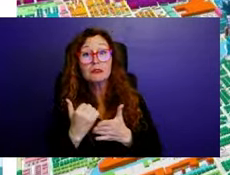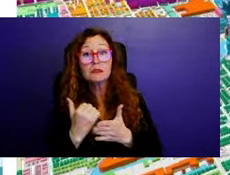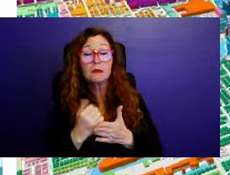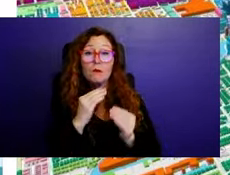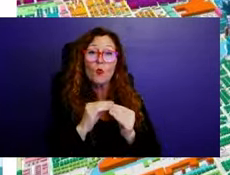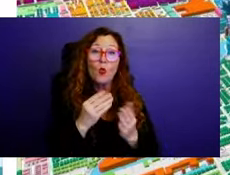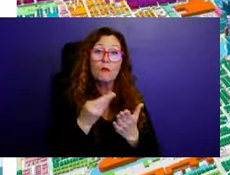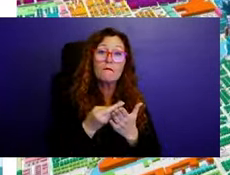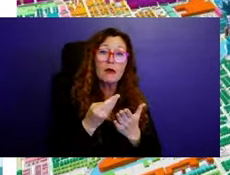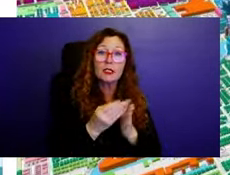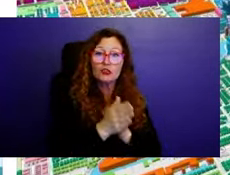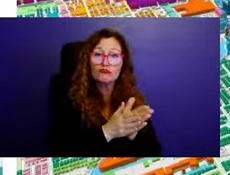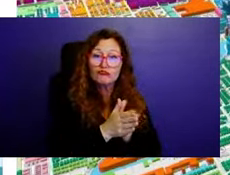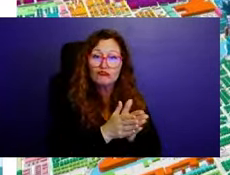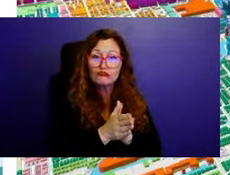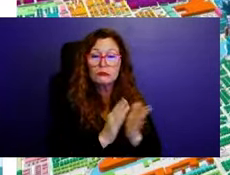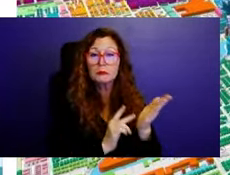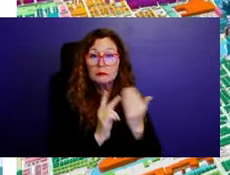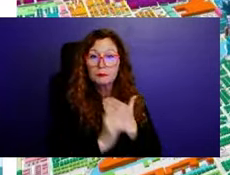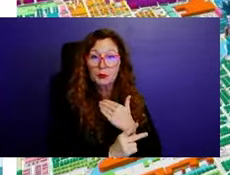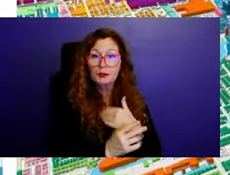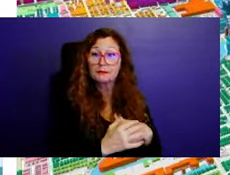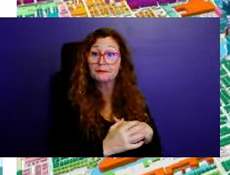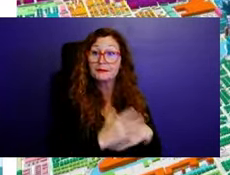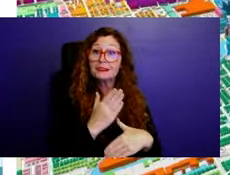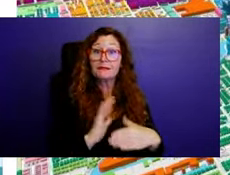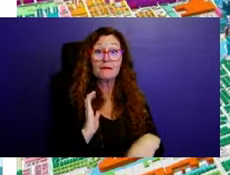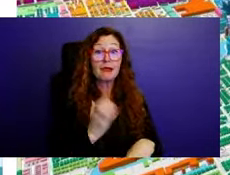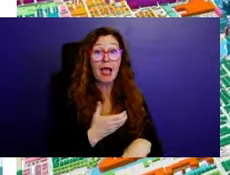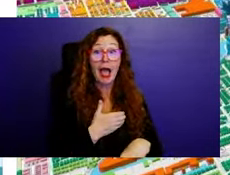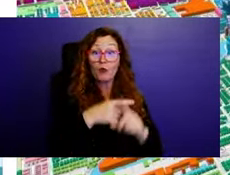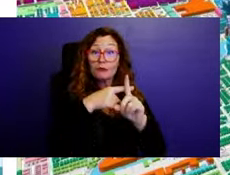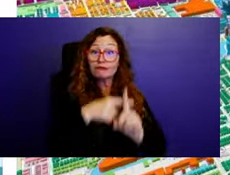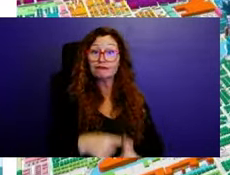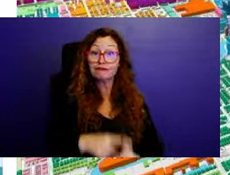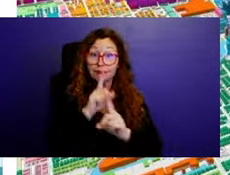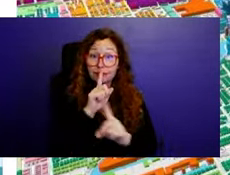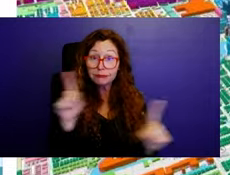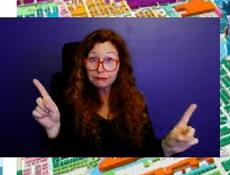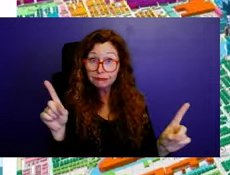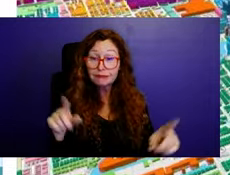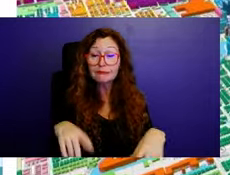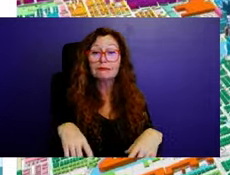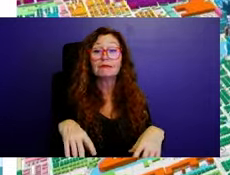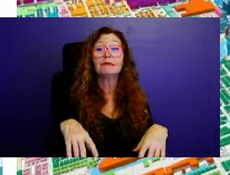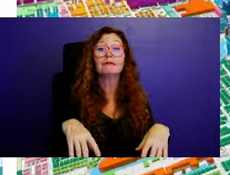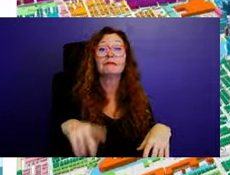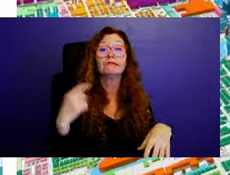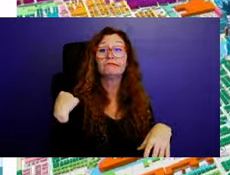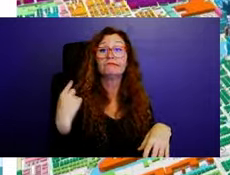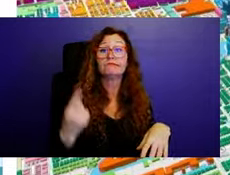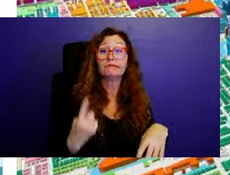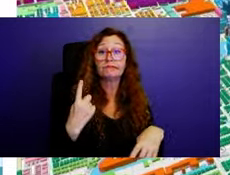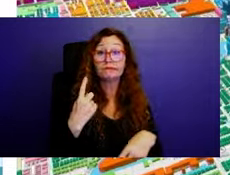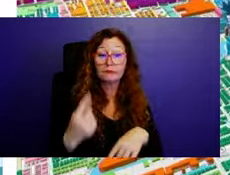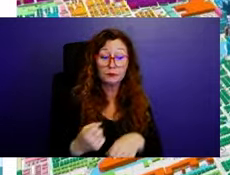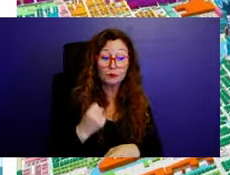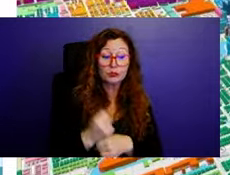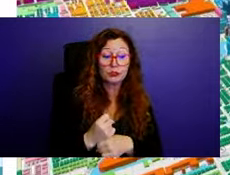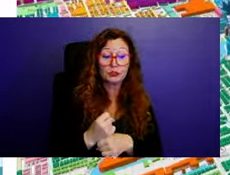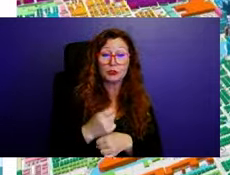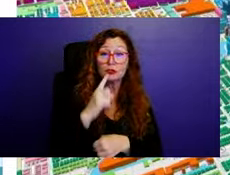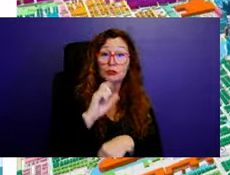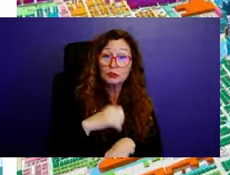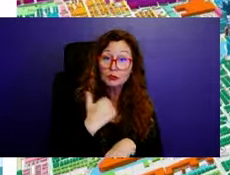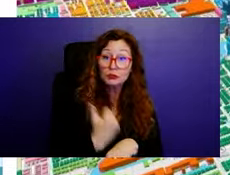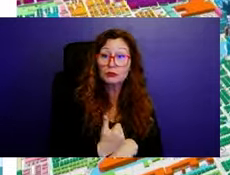So some of the recent accomplishments within planning and zoning and the last year or so, we have developed, um, electronic submittal